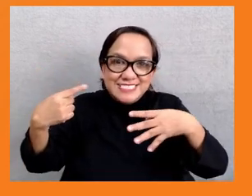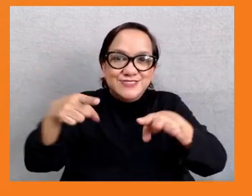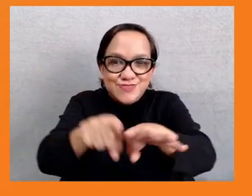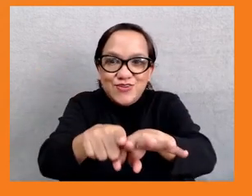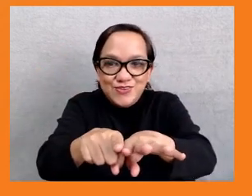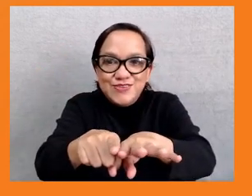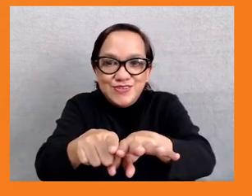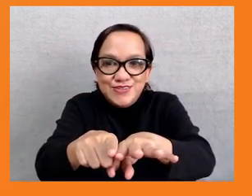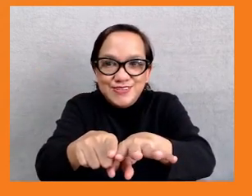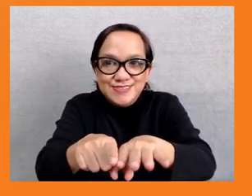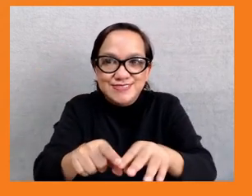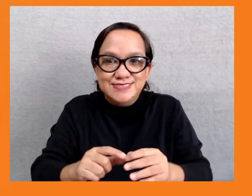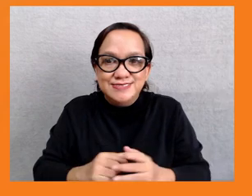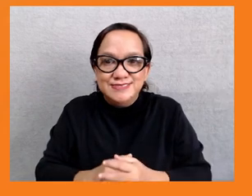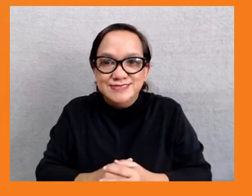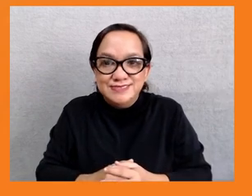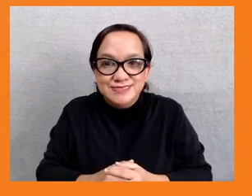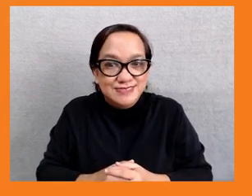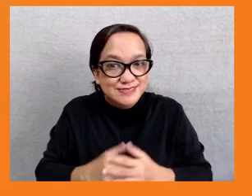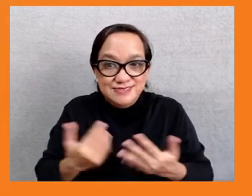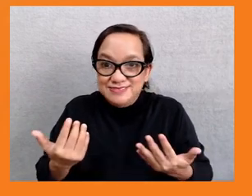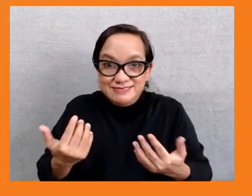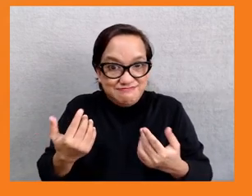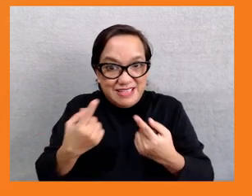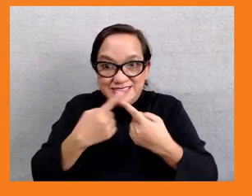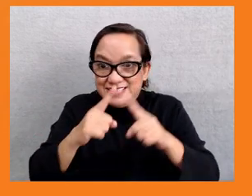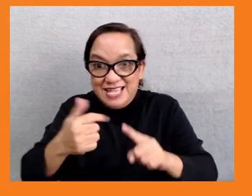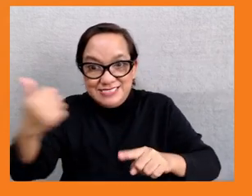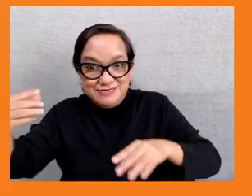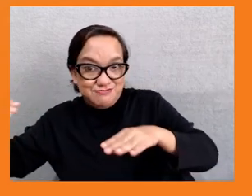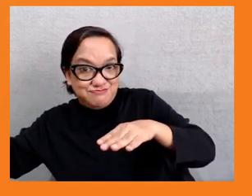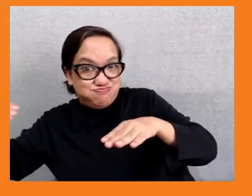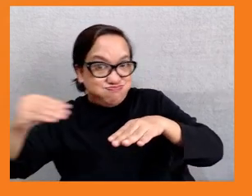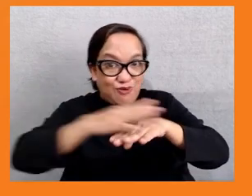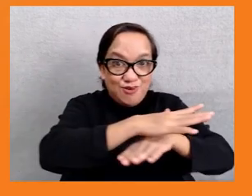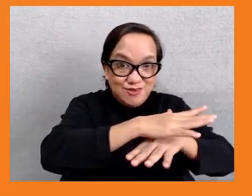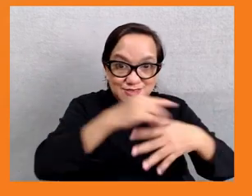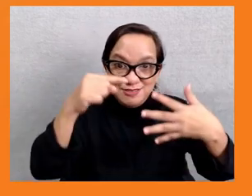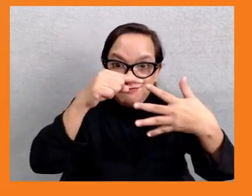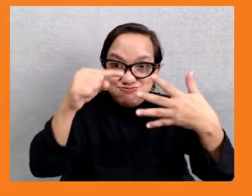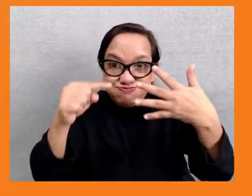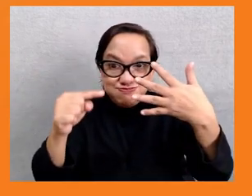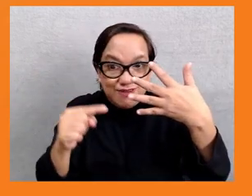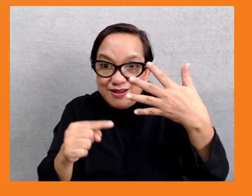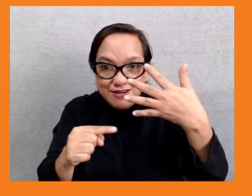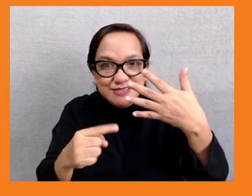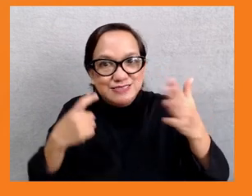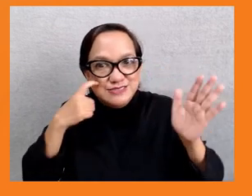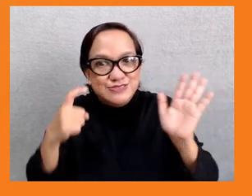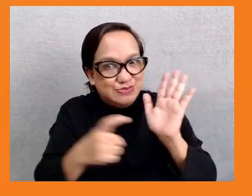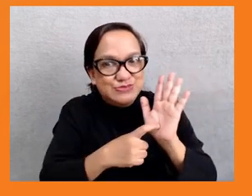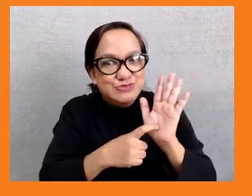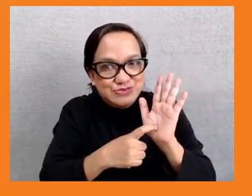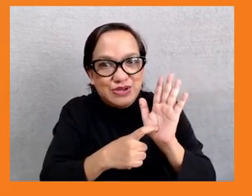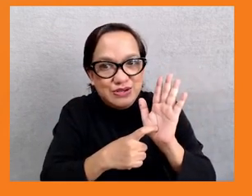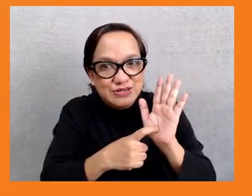effects that are occurring. And I think some of the ideas about incorporating natural capital into GDP measures